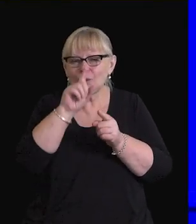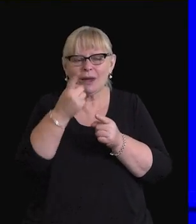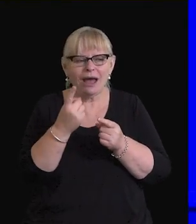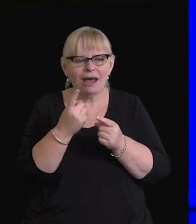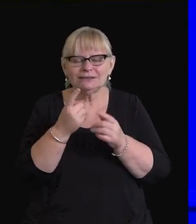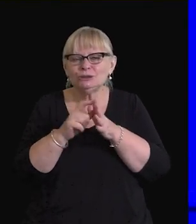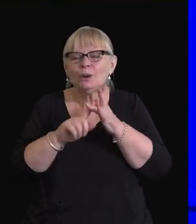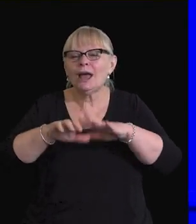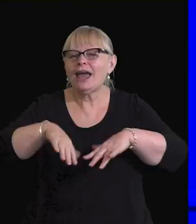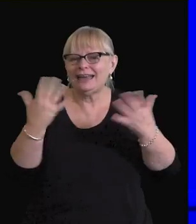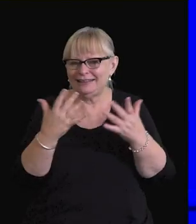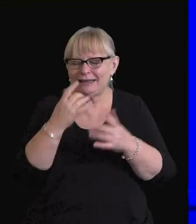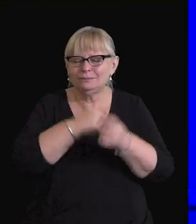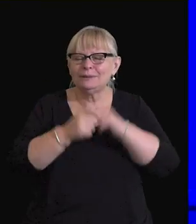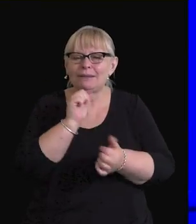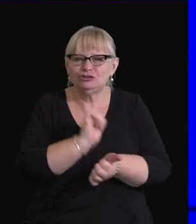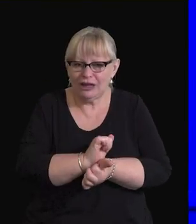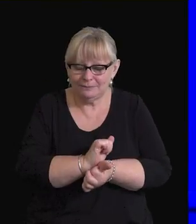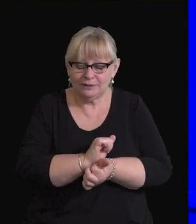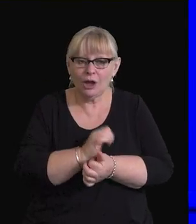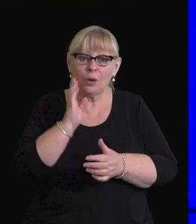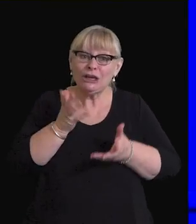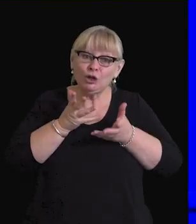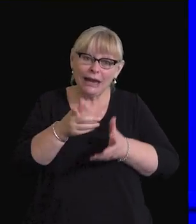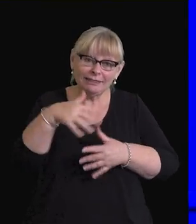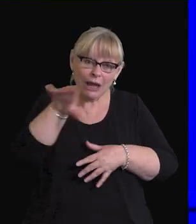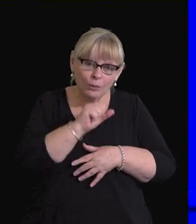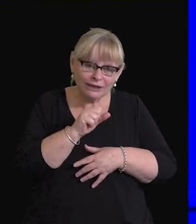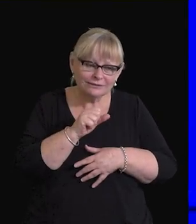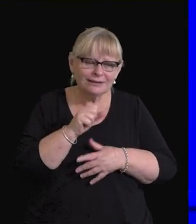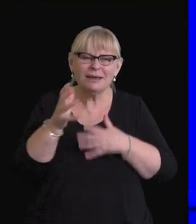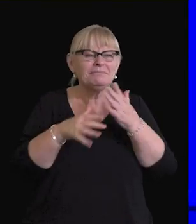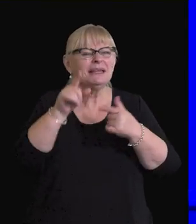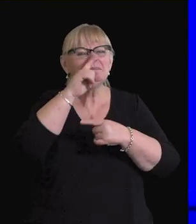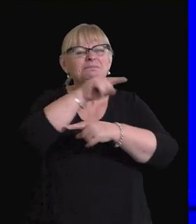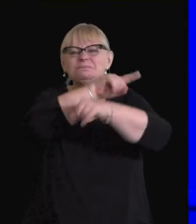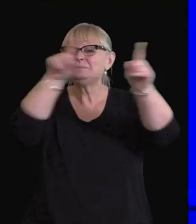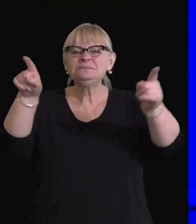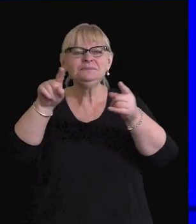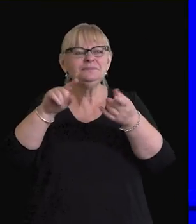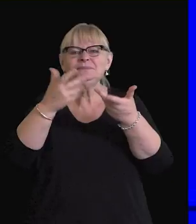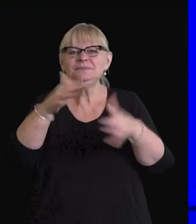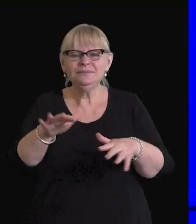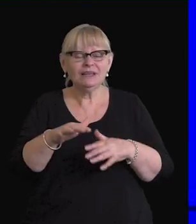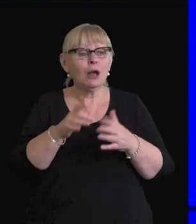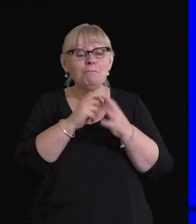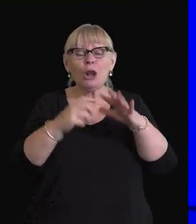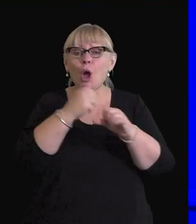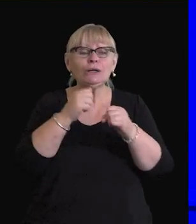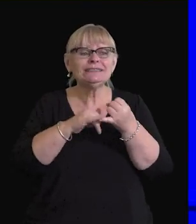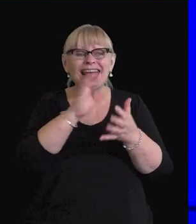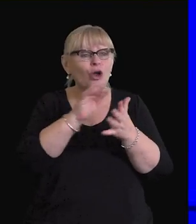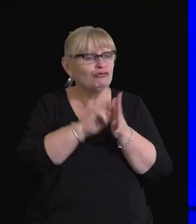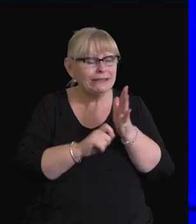escapes. But when self-doubt wins, society loses. Blogs aren't written, papers aren't published.